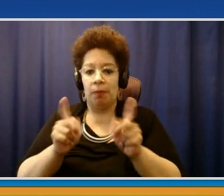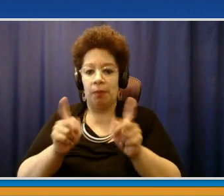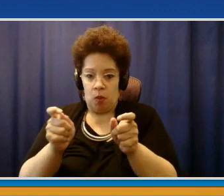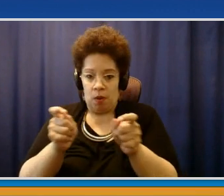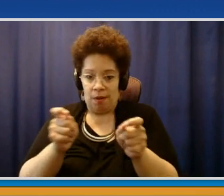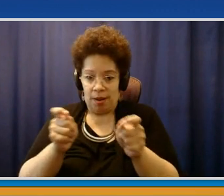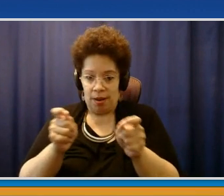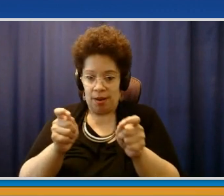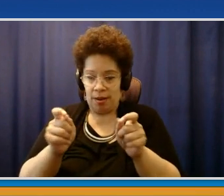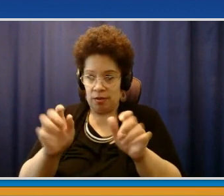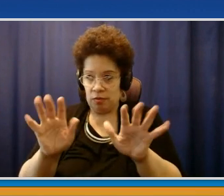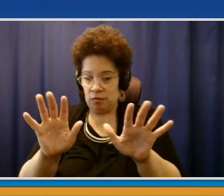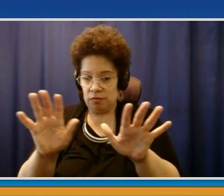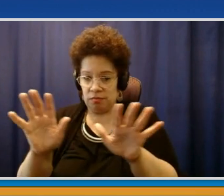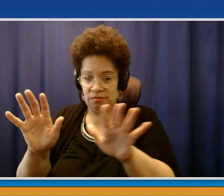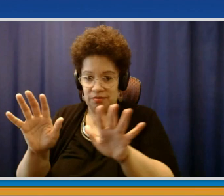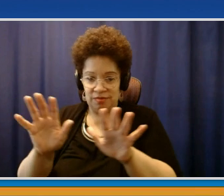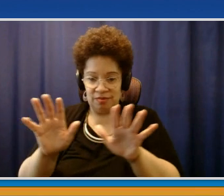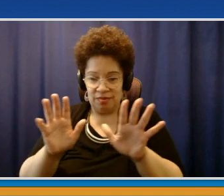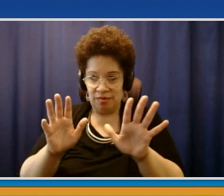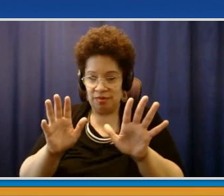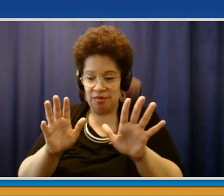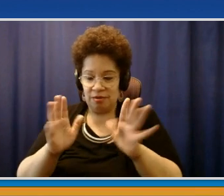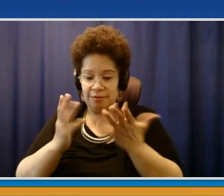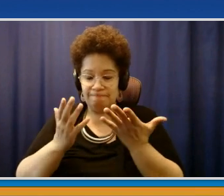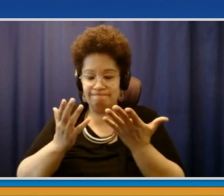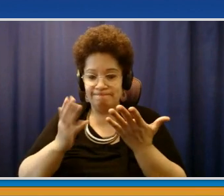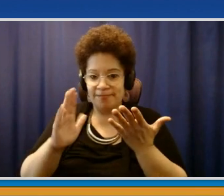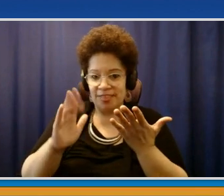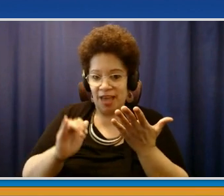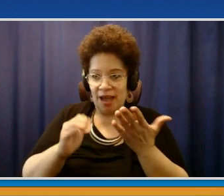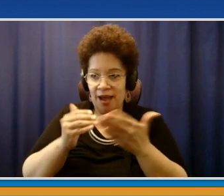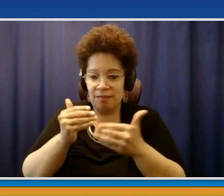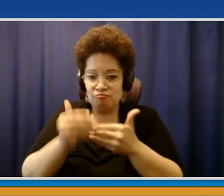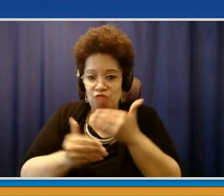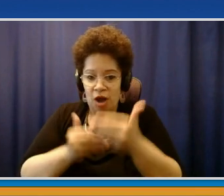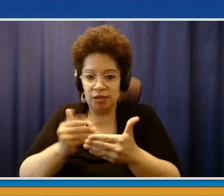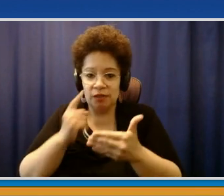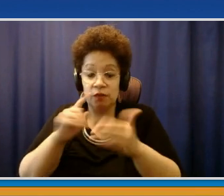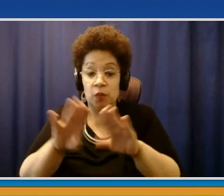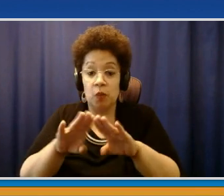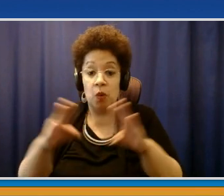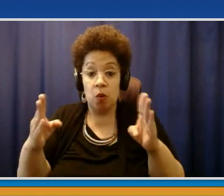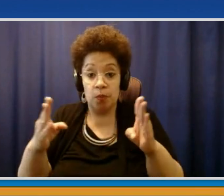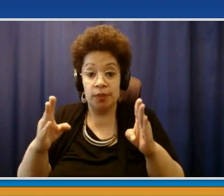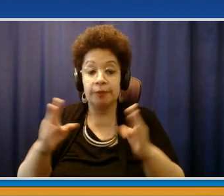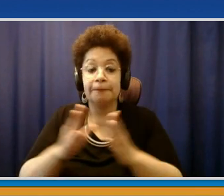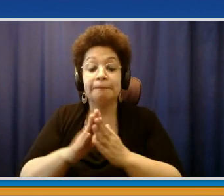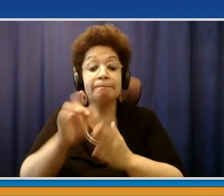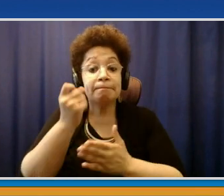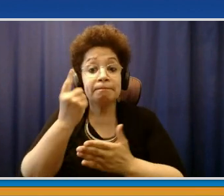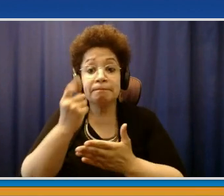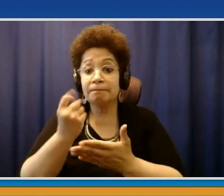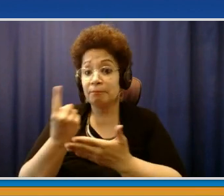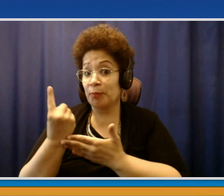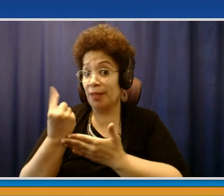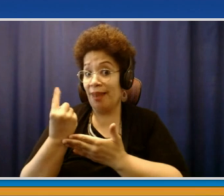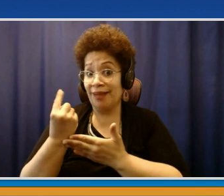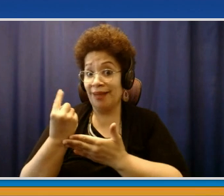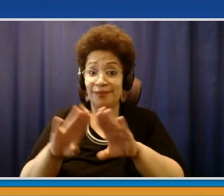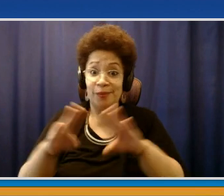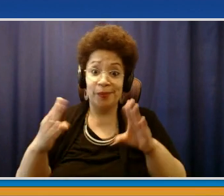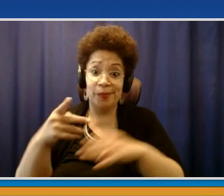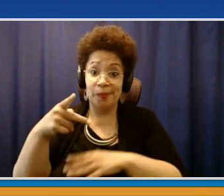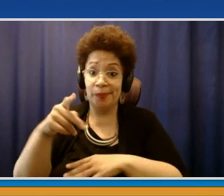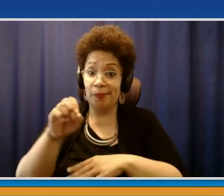certain protocols of volume of number of people and how we handled it. There was no vaccination at the time. No one was vaccinated, so